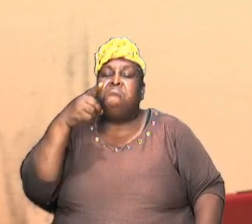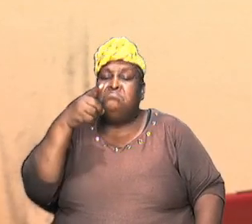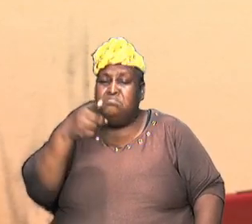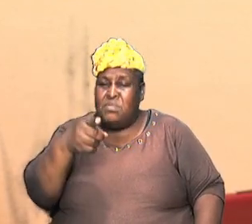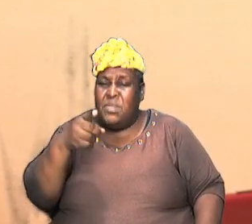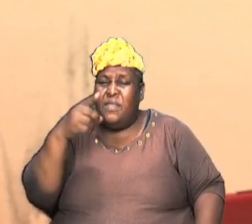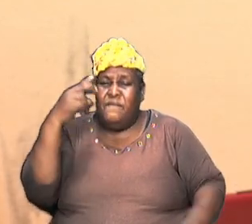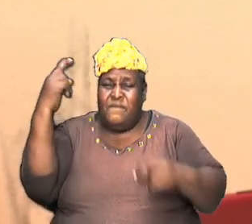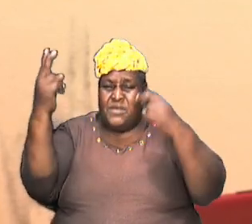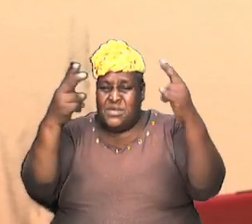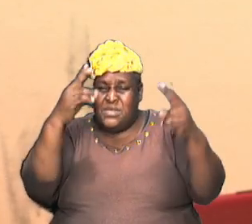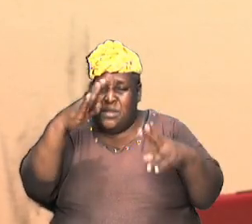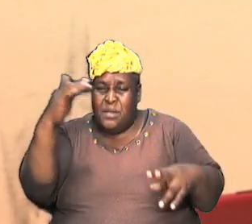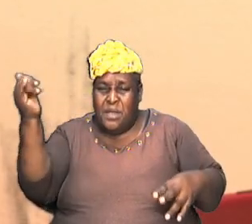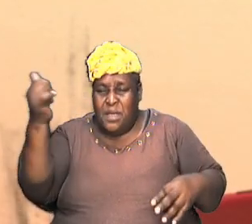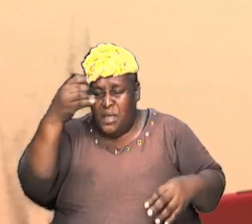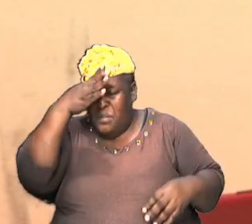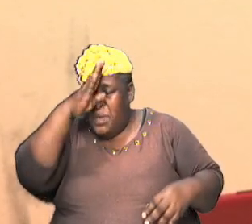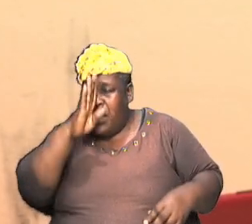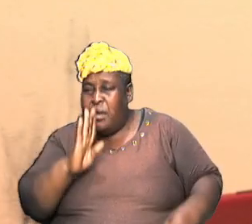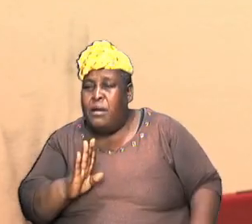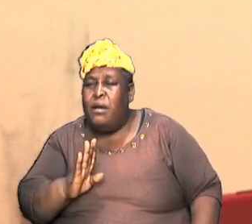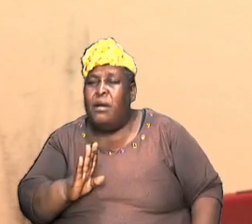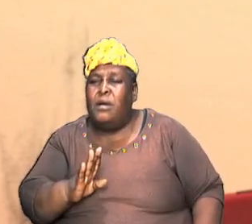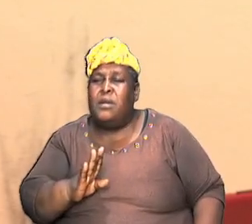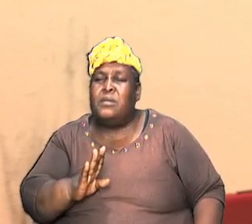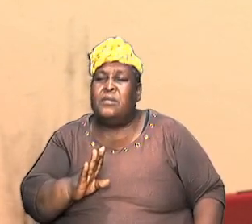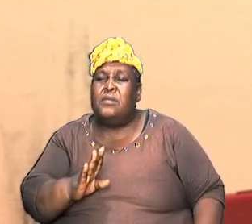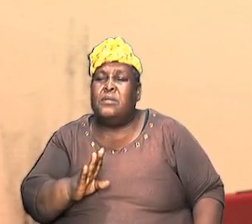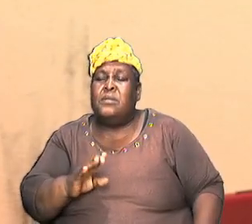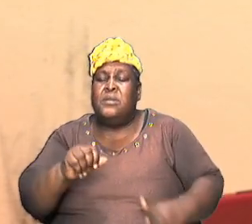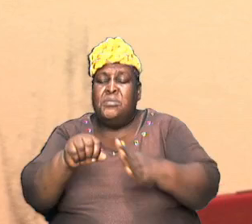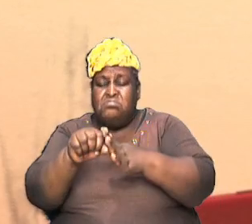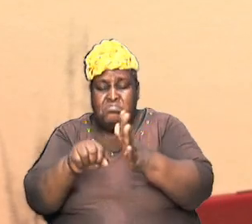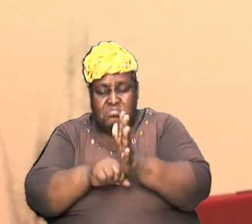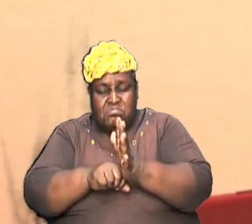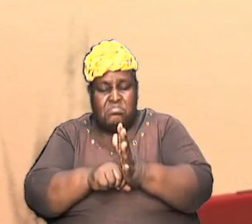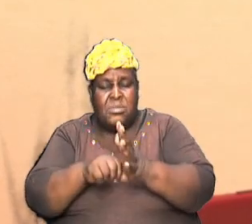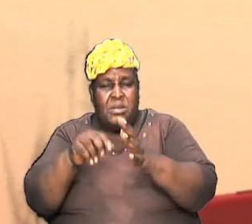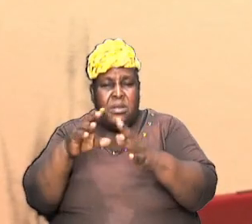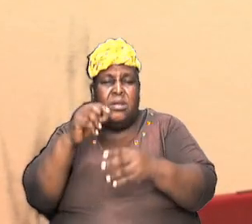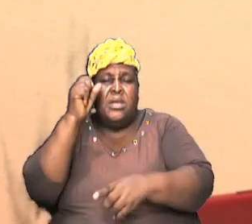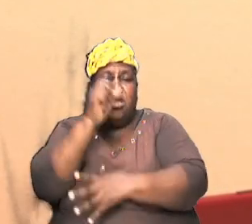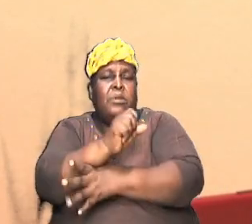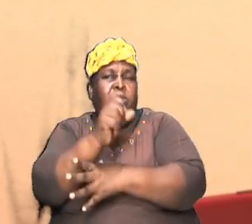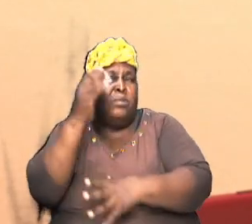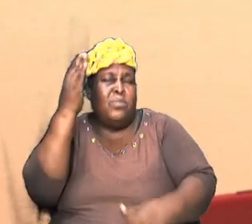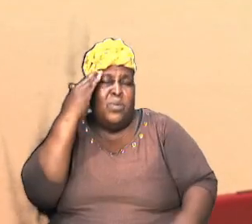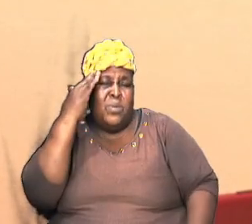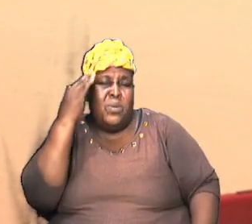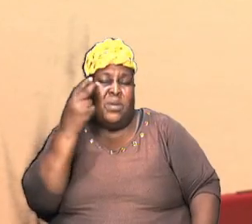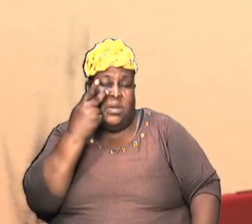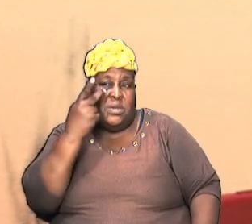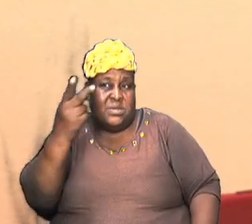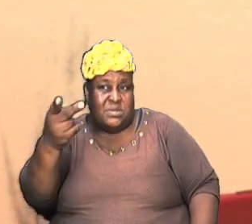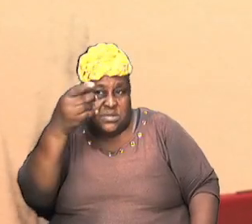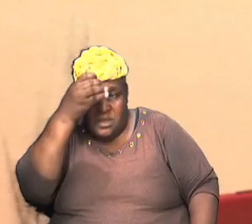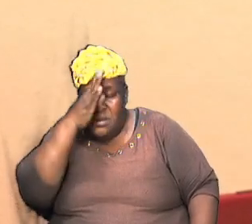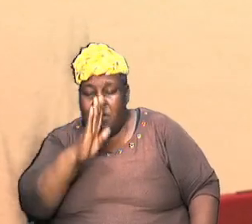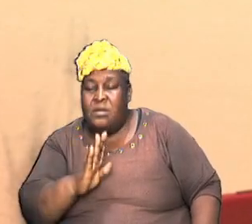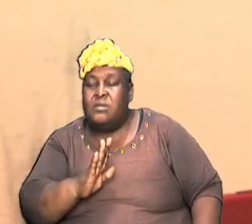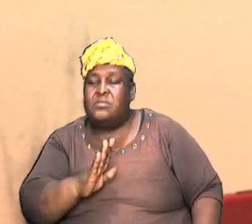visited by God the scripture literally outlined that he knew it and he realized that he saw God